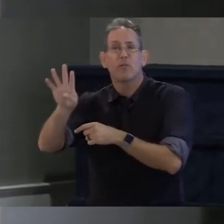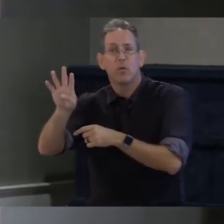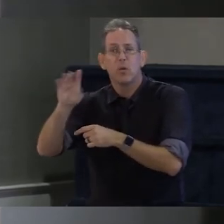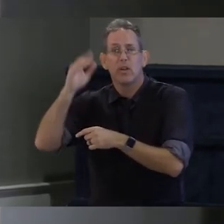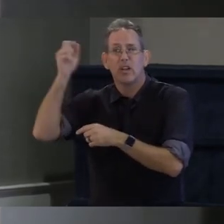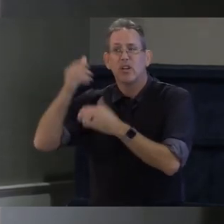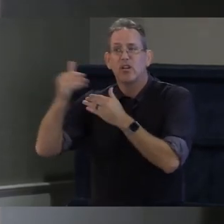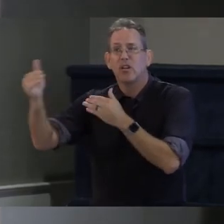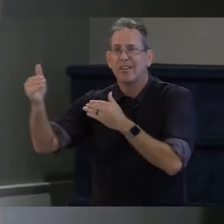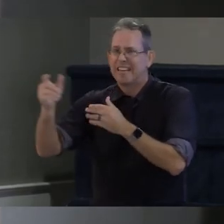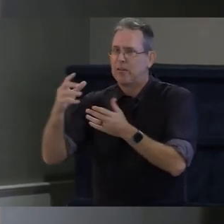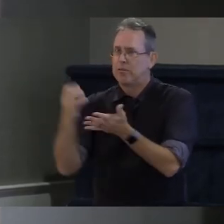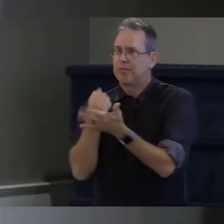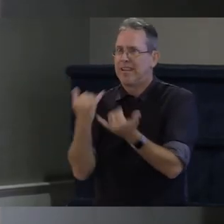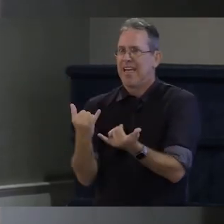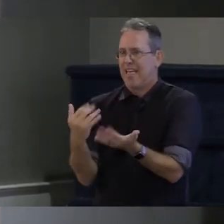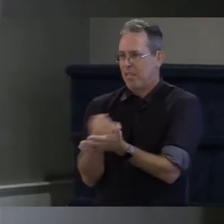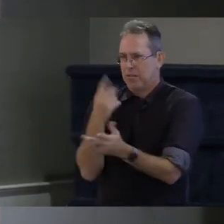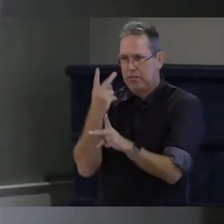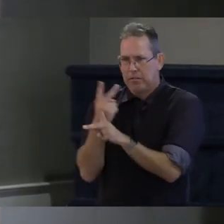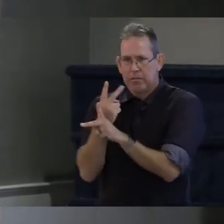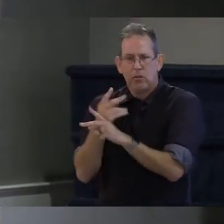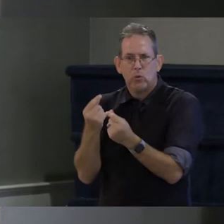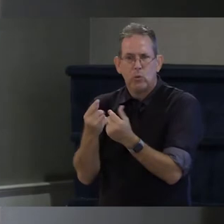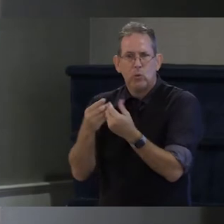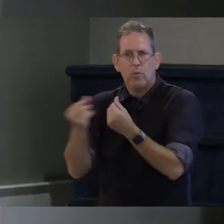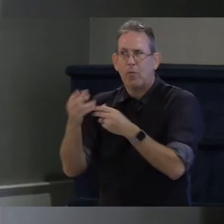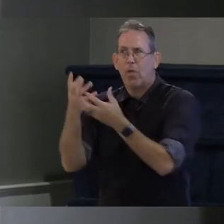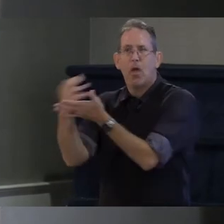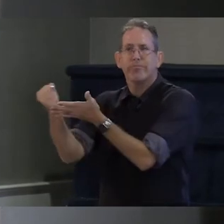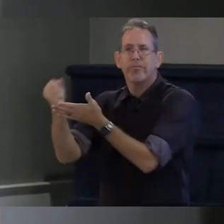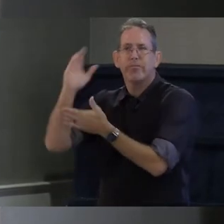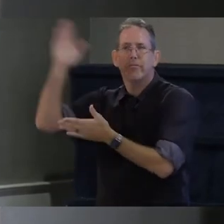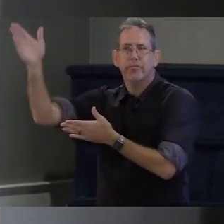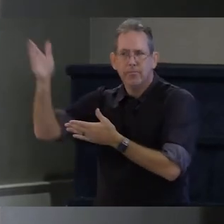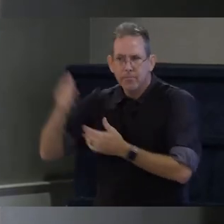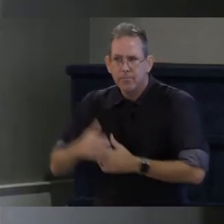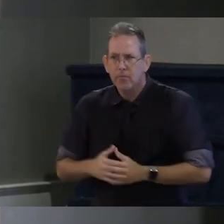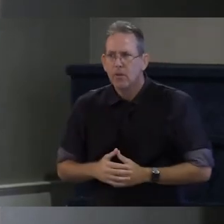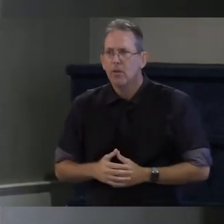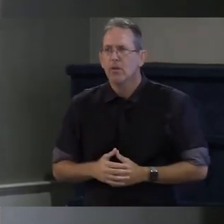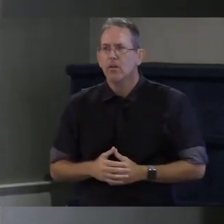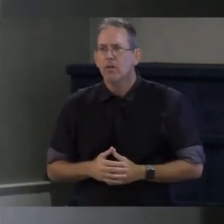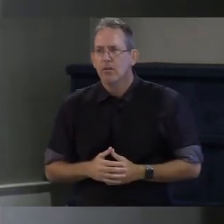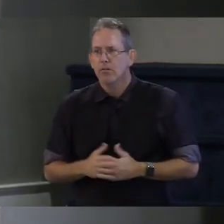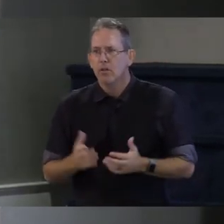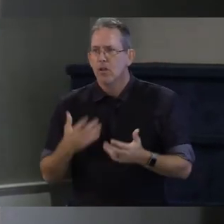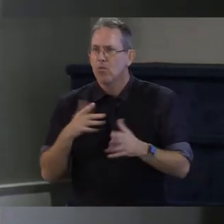and we can't wait until uh 2033 to take it up we need to take it up now